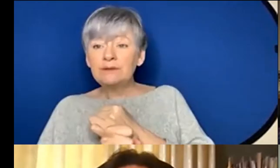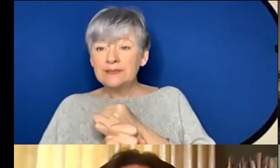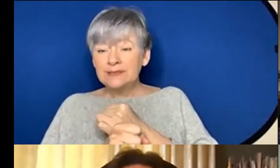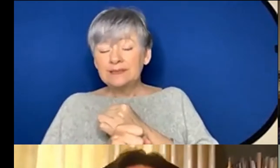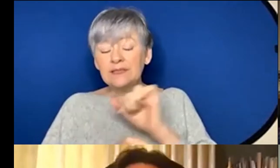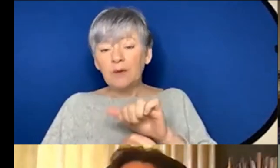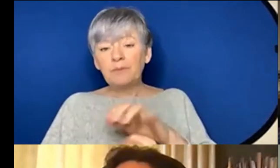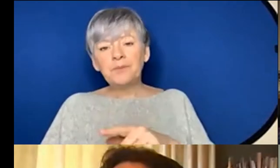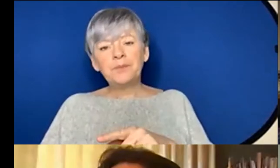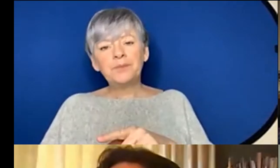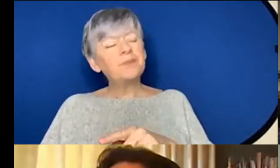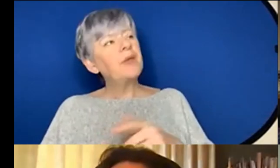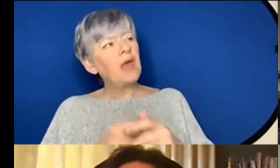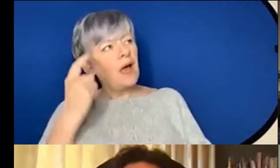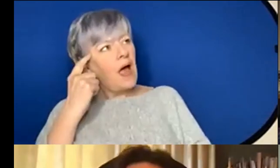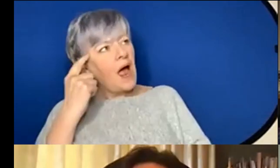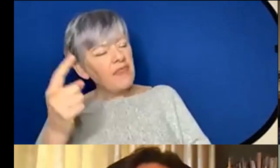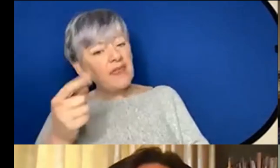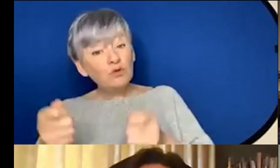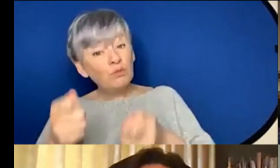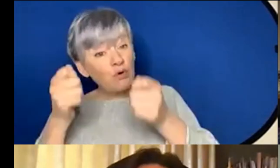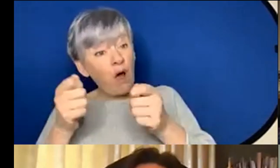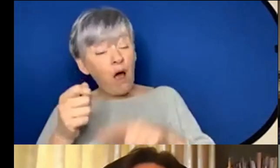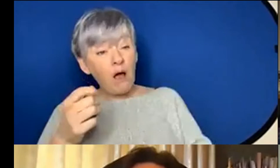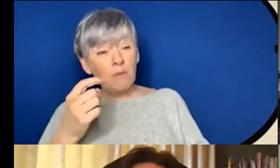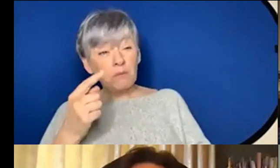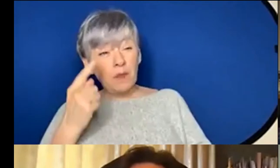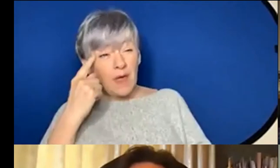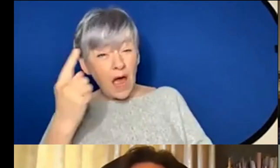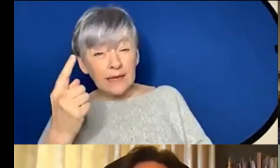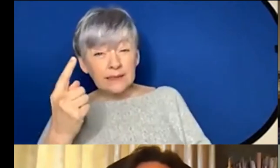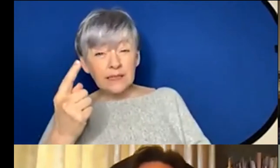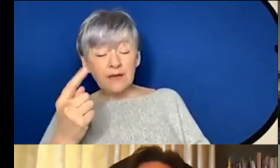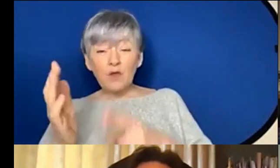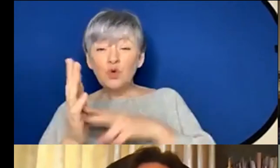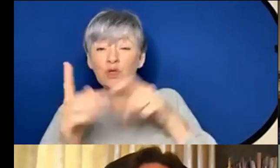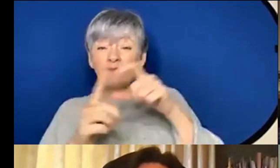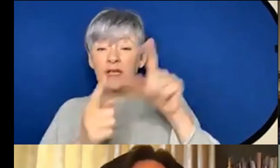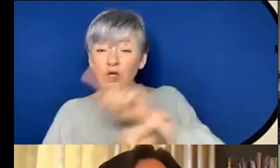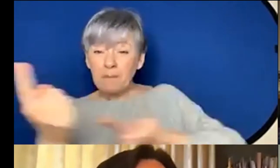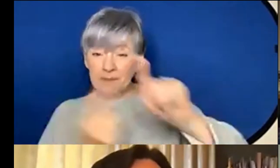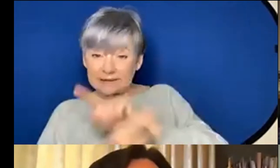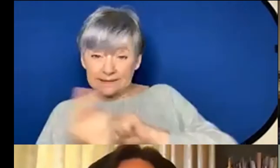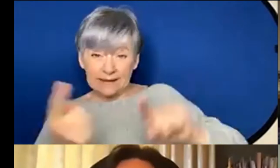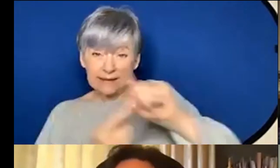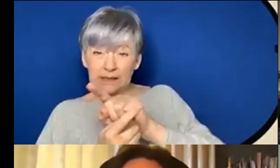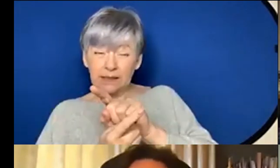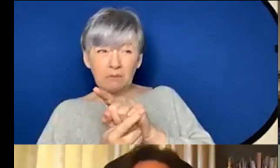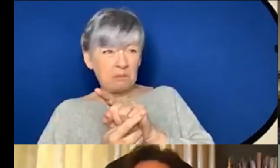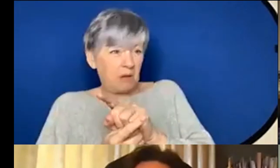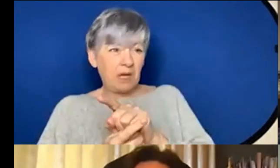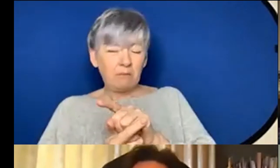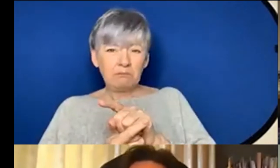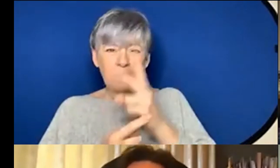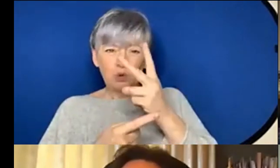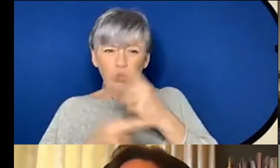I think um that yeah you brought up the the idea of the the Neurodivergent meeting we had a meeting probably a couple of years ago